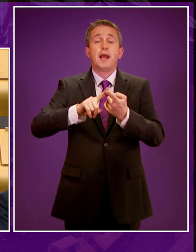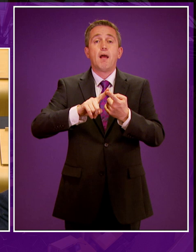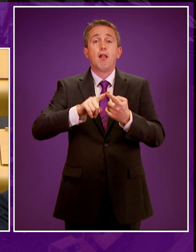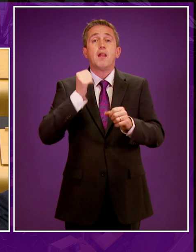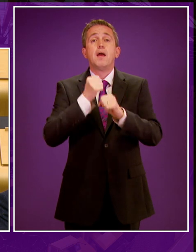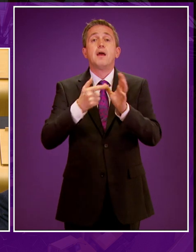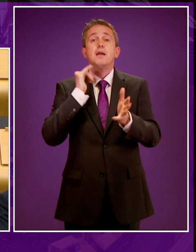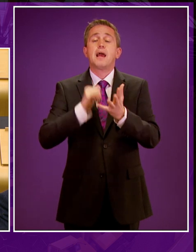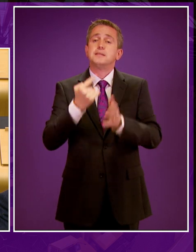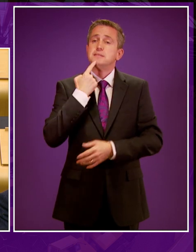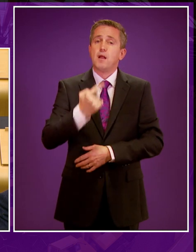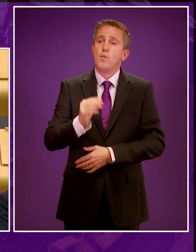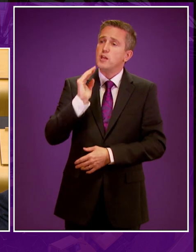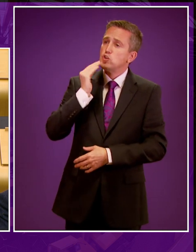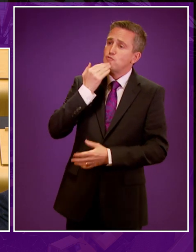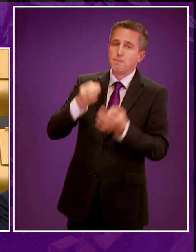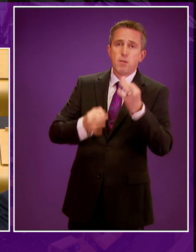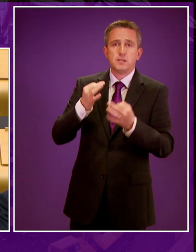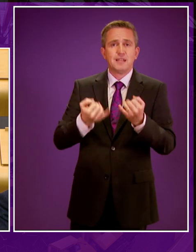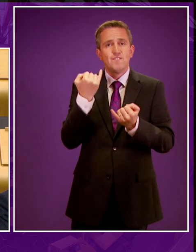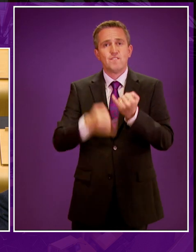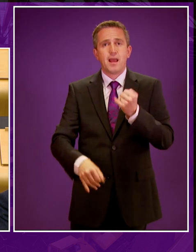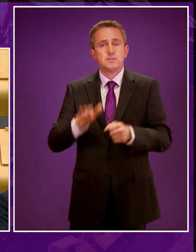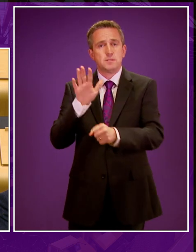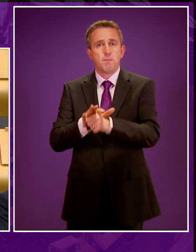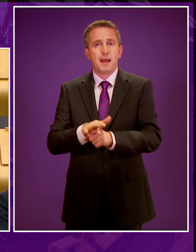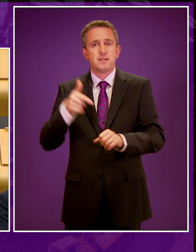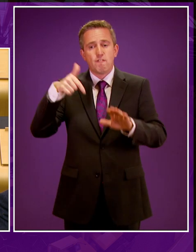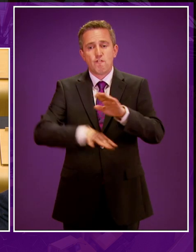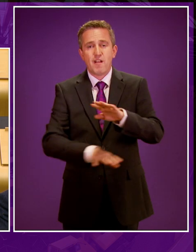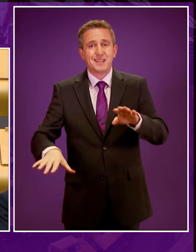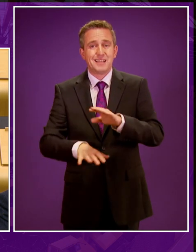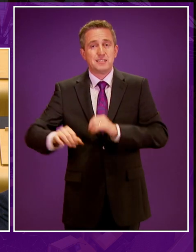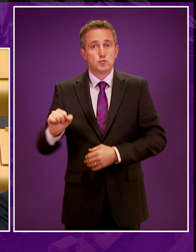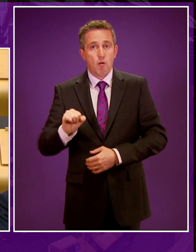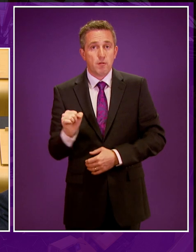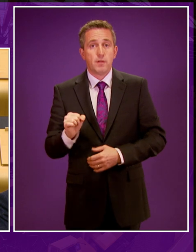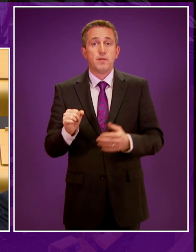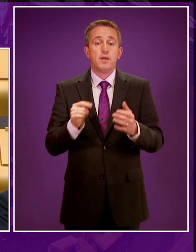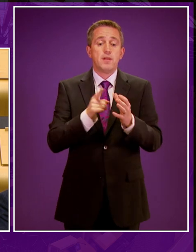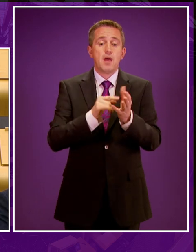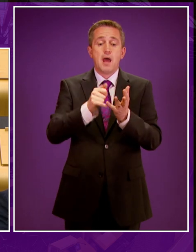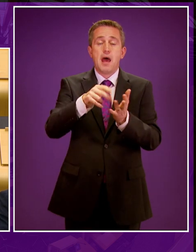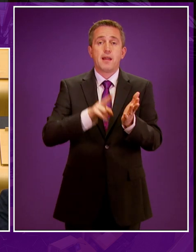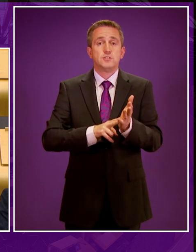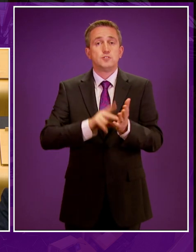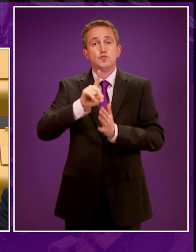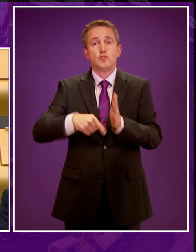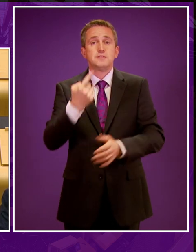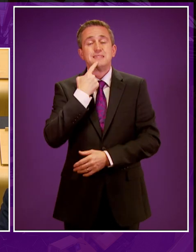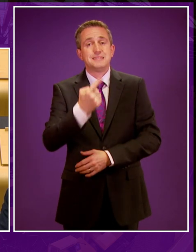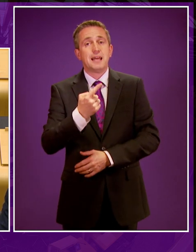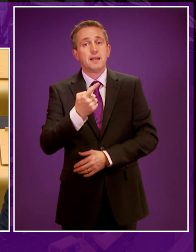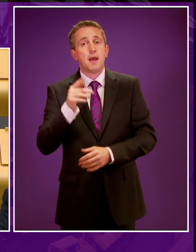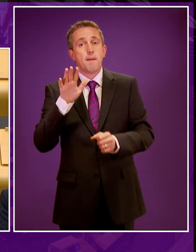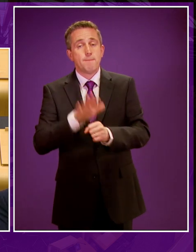declared the Green Party failed to ban fracking in Scotland yesterday. And that Alison Johnston argued that a ban on unconventional gas